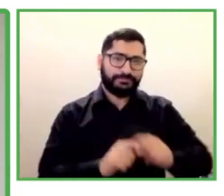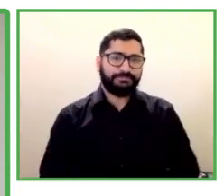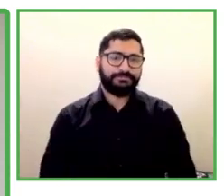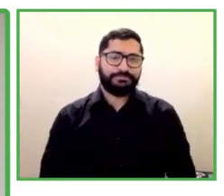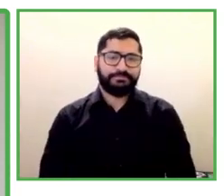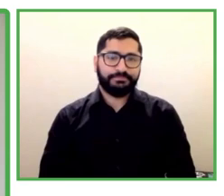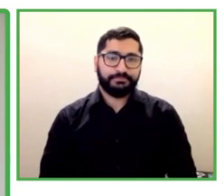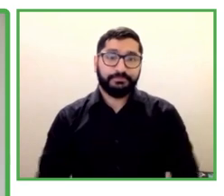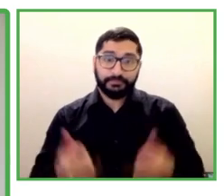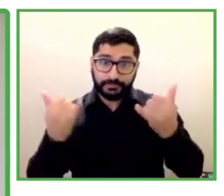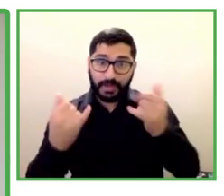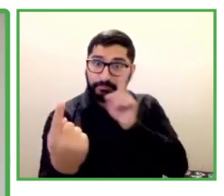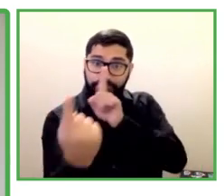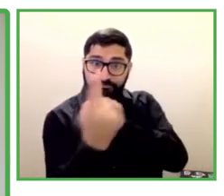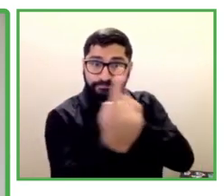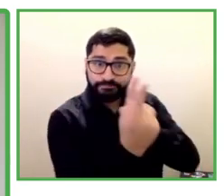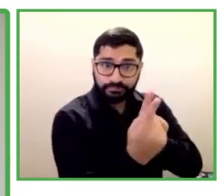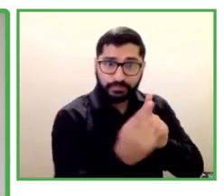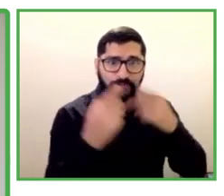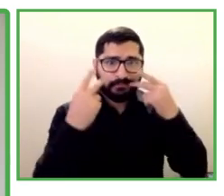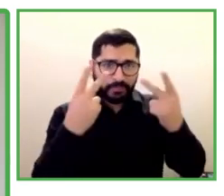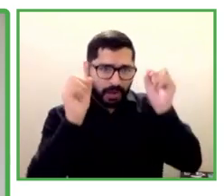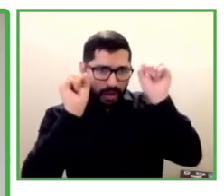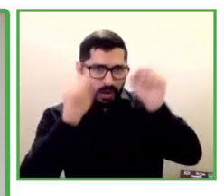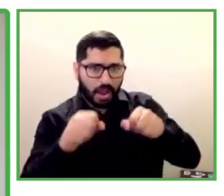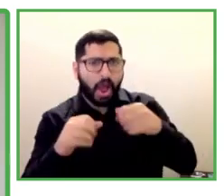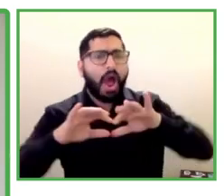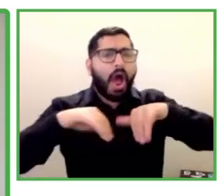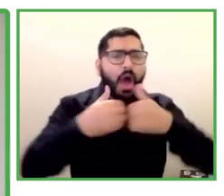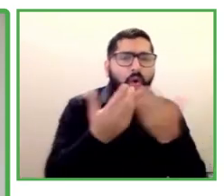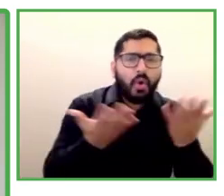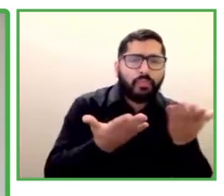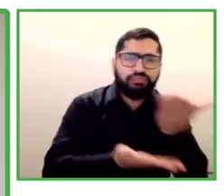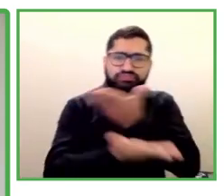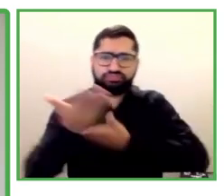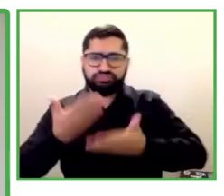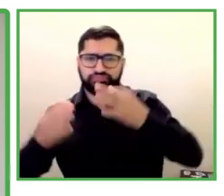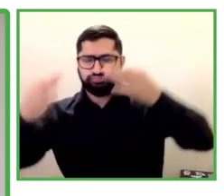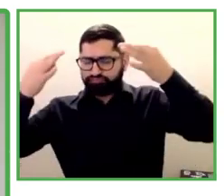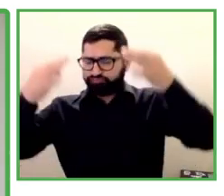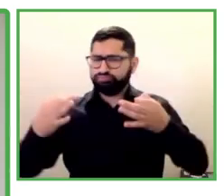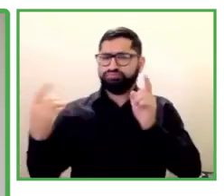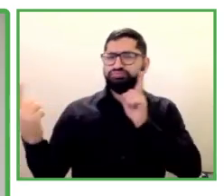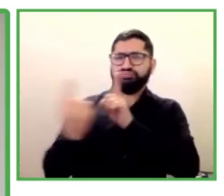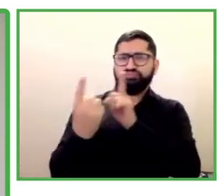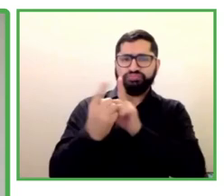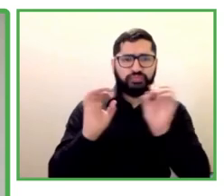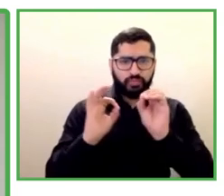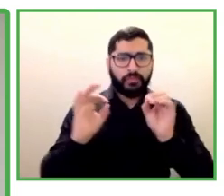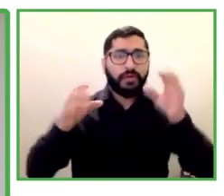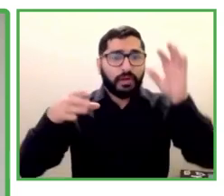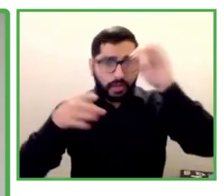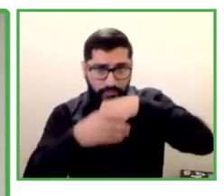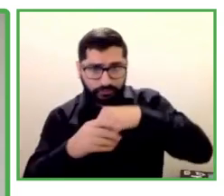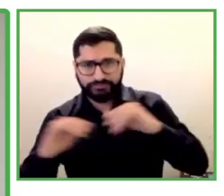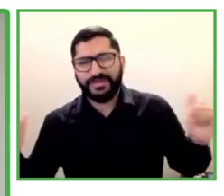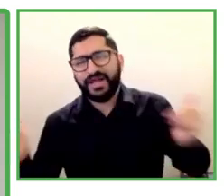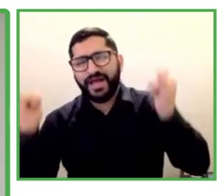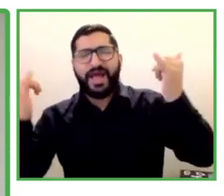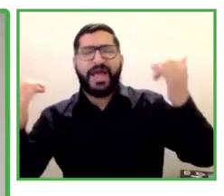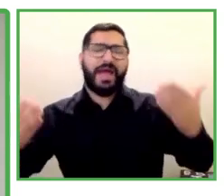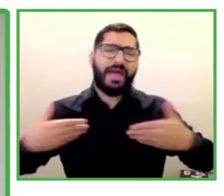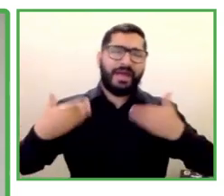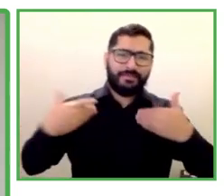interactive way. If you wish to use this opportunity, please click on the Zoom link, which